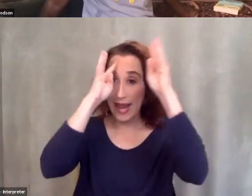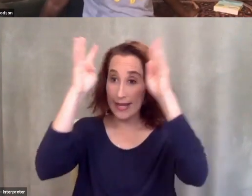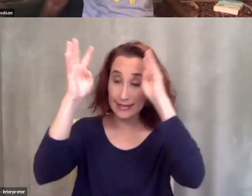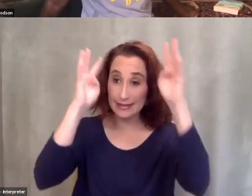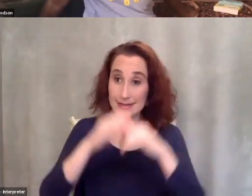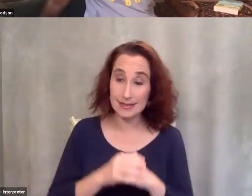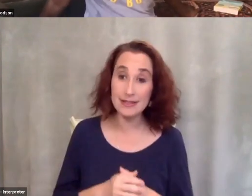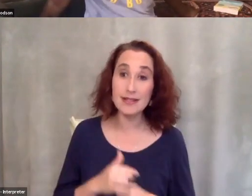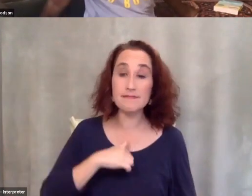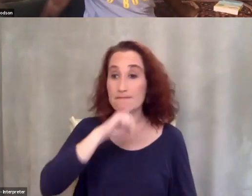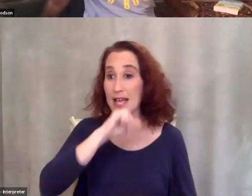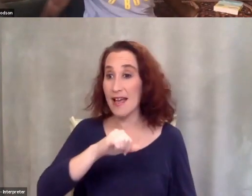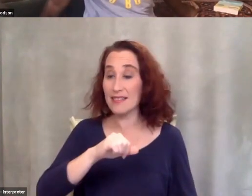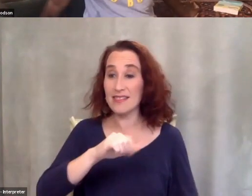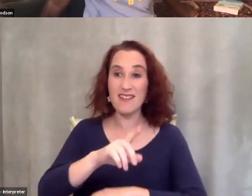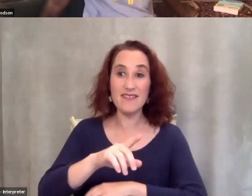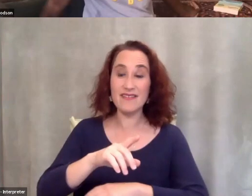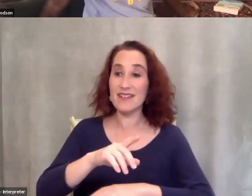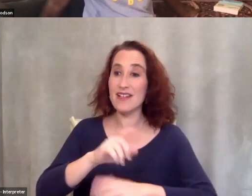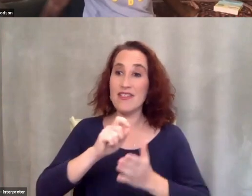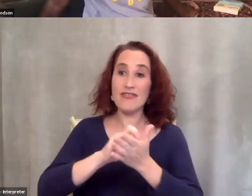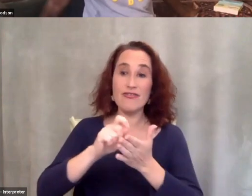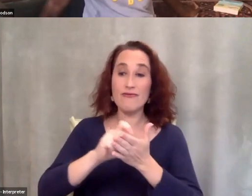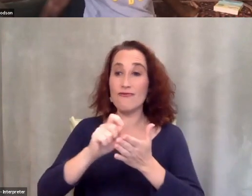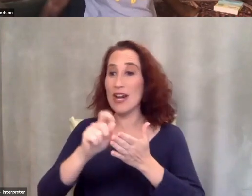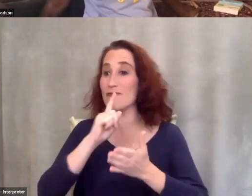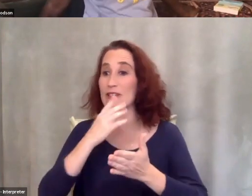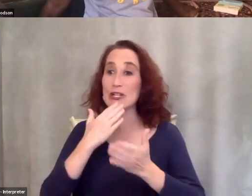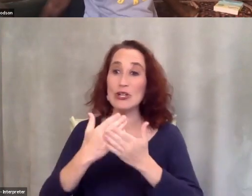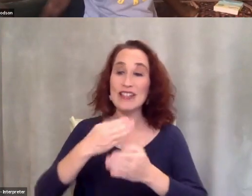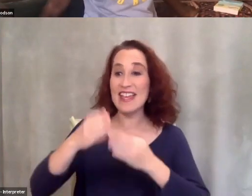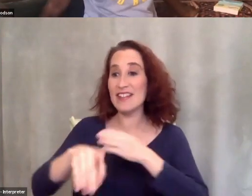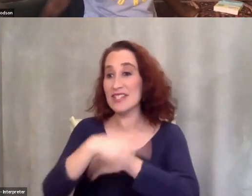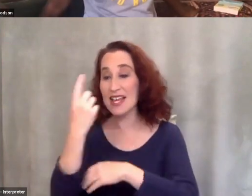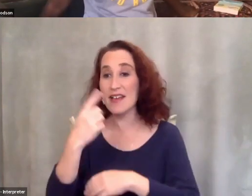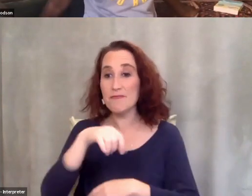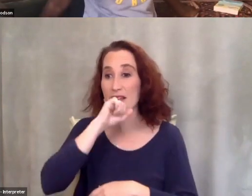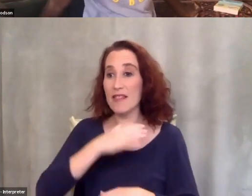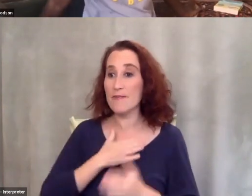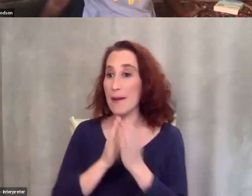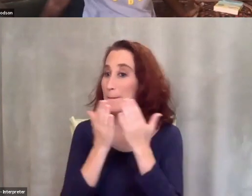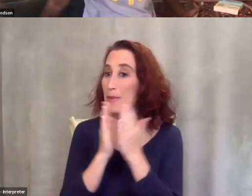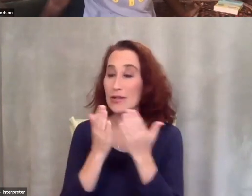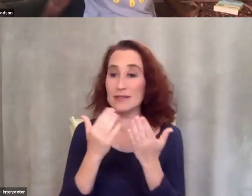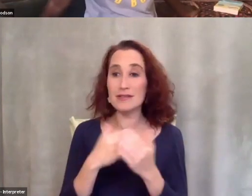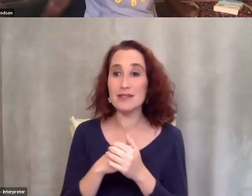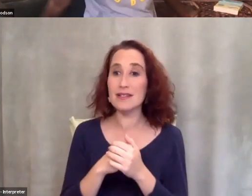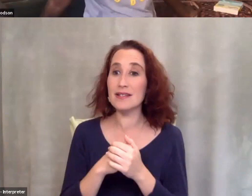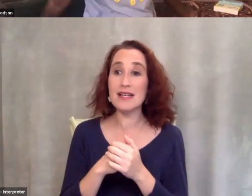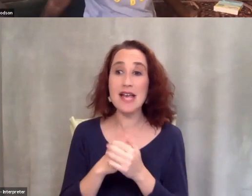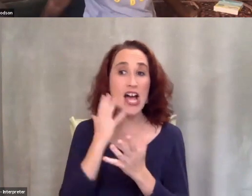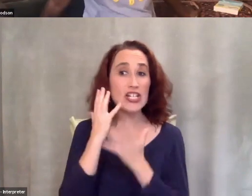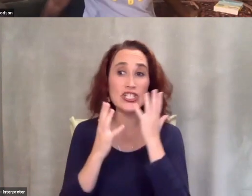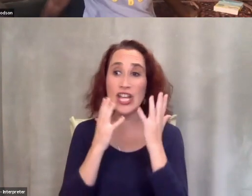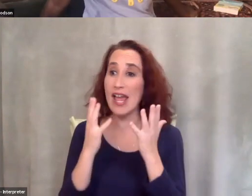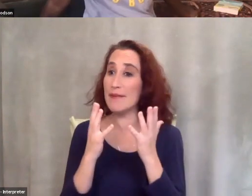love the end of the day when the writing has been really good I love the books I've created I I'm not ashamed of any of them